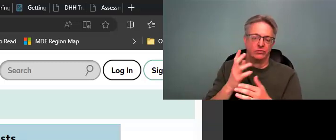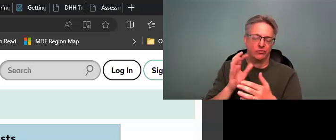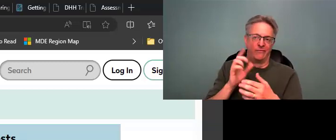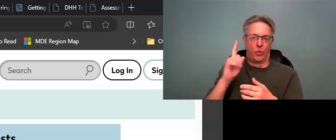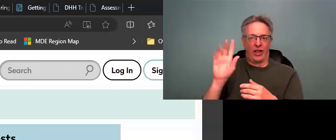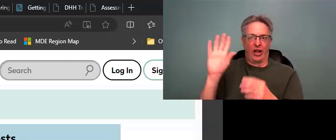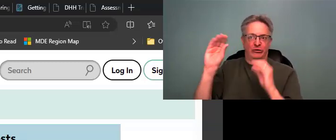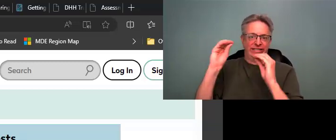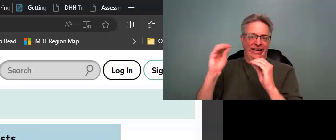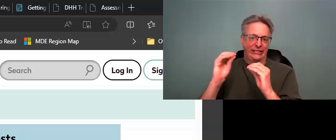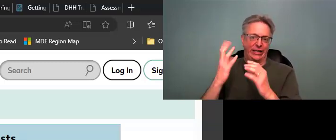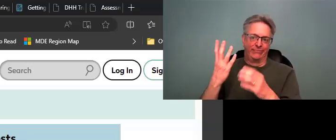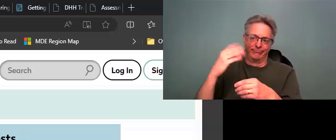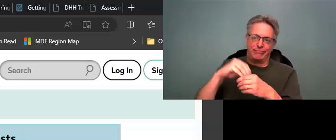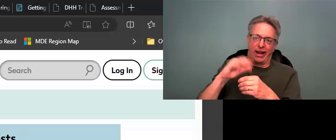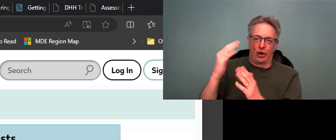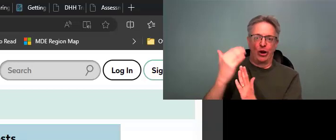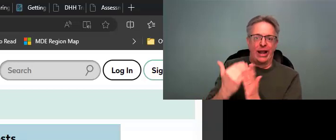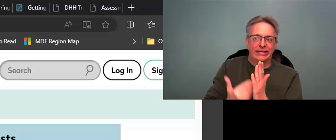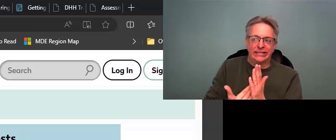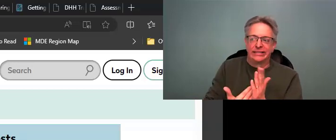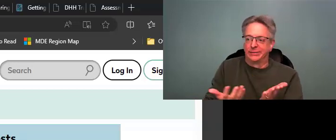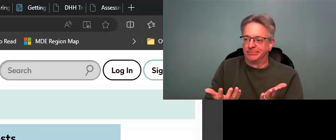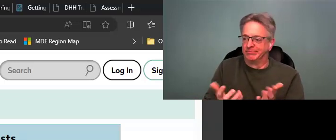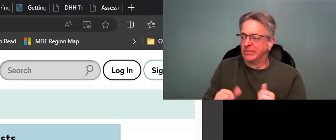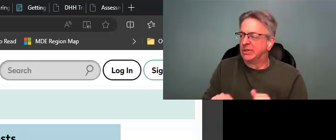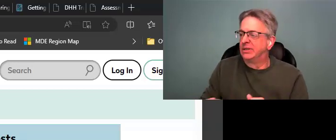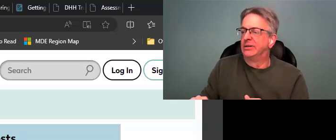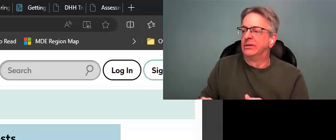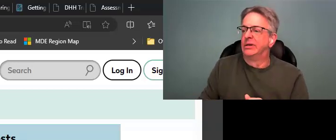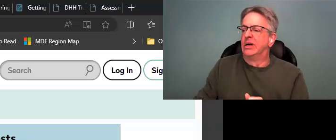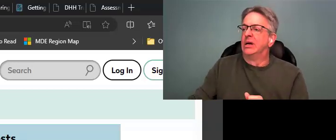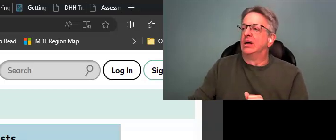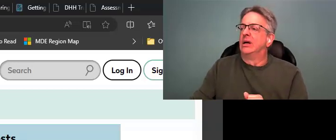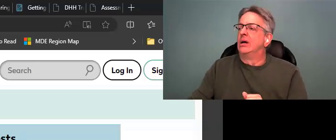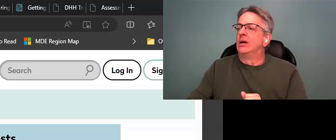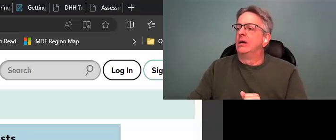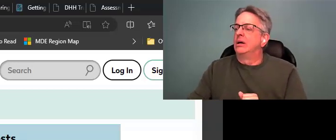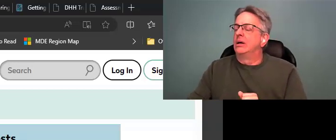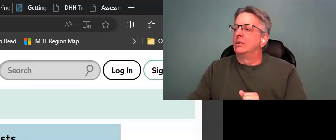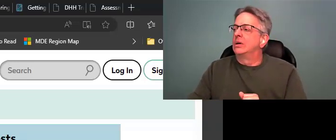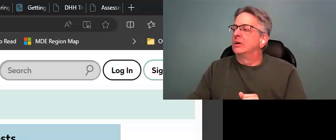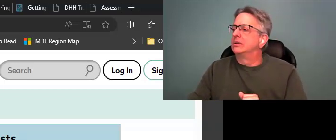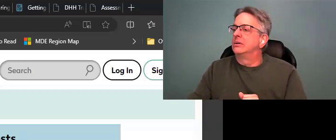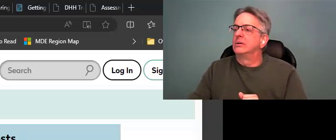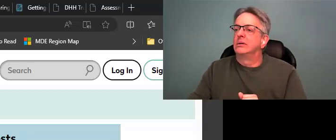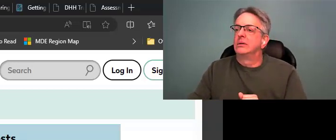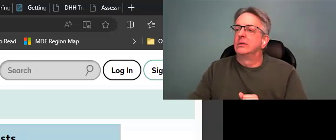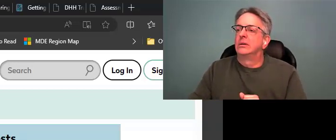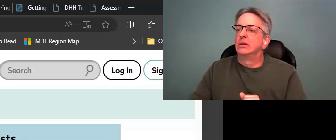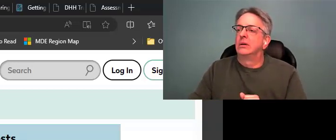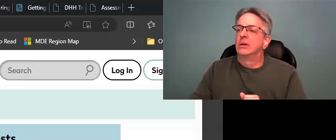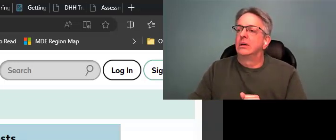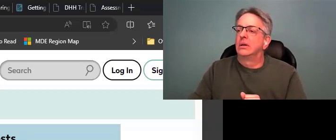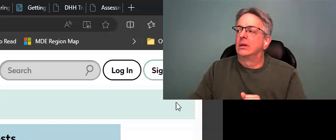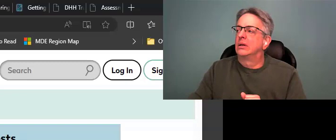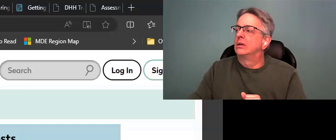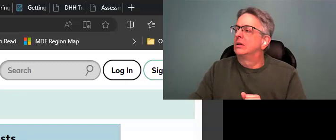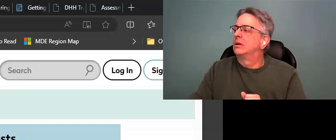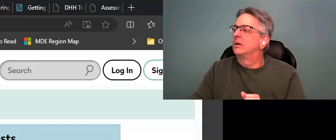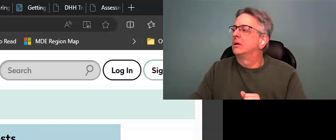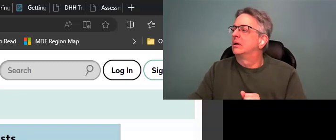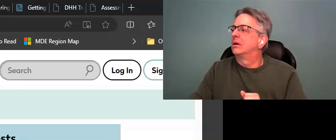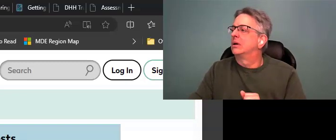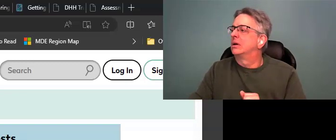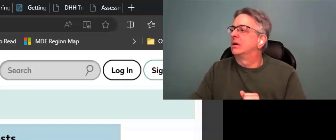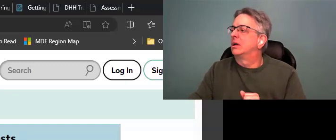access what that's like, uh, for their engagement as far as their lessons and having that information of how